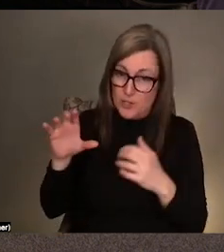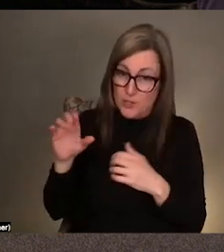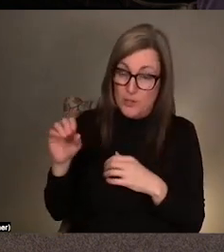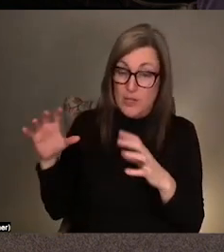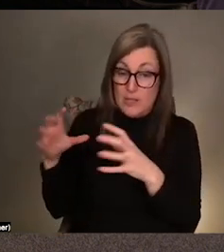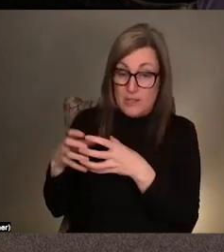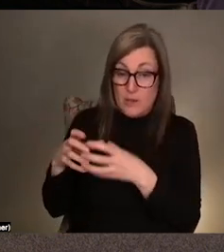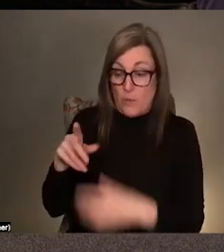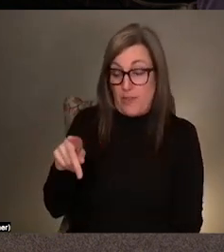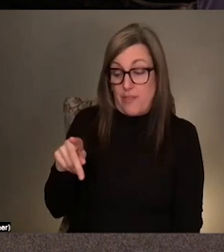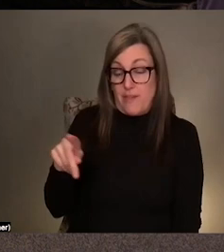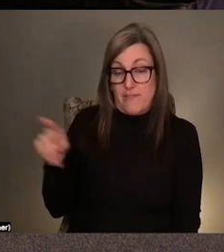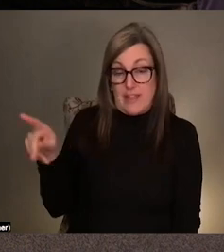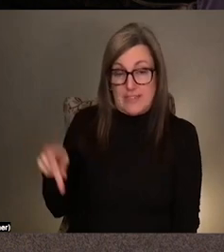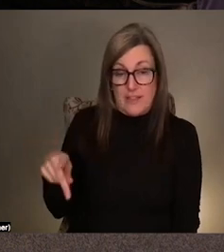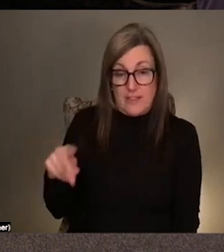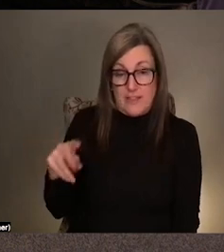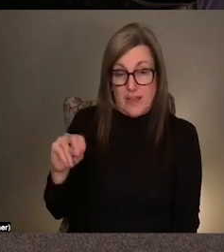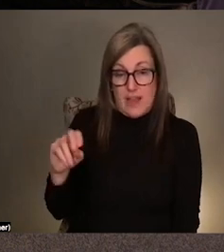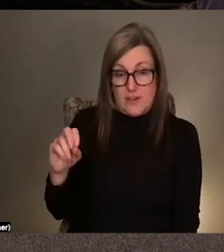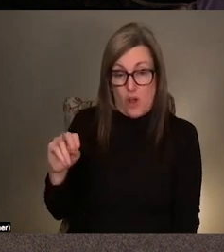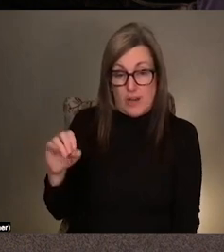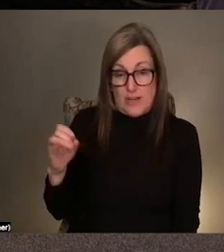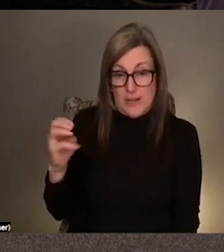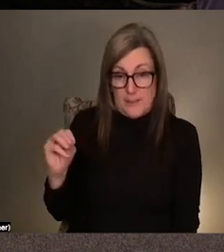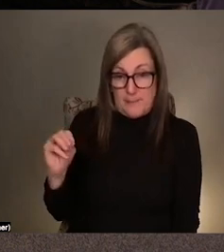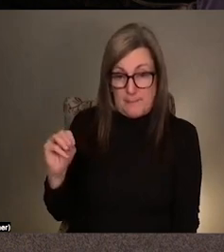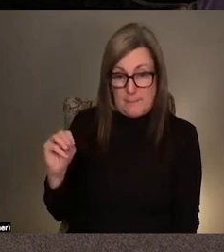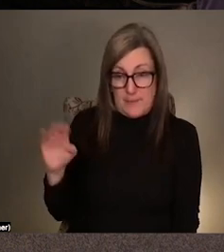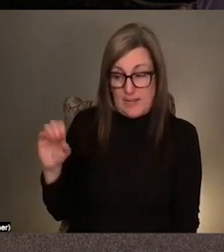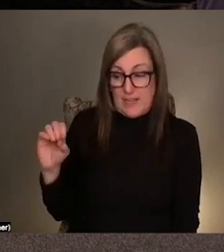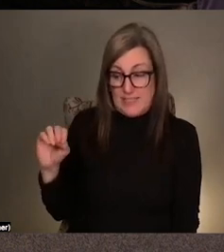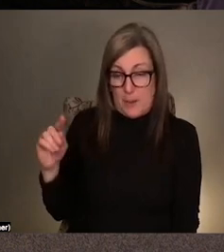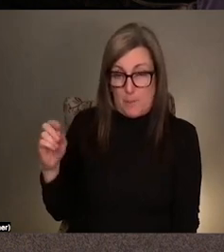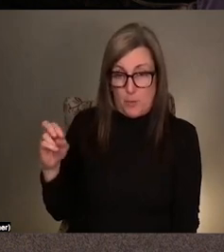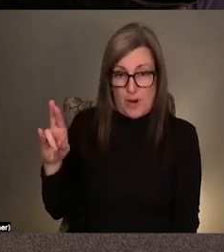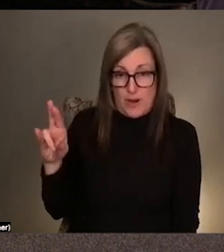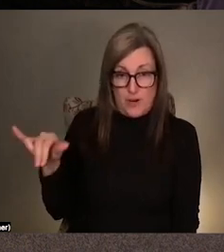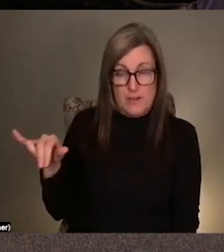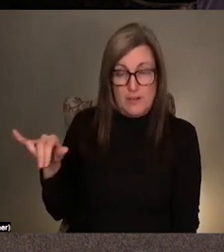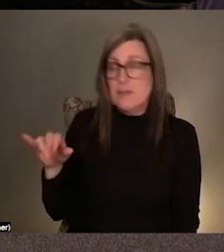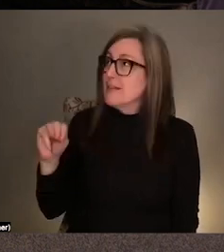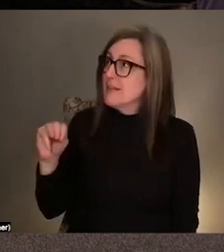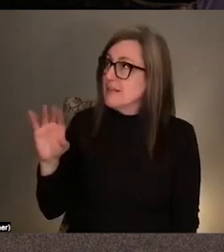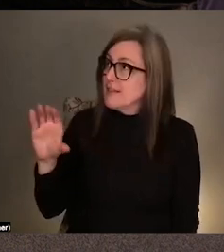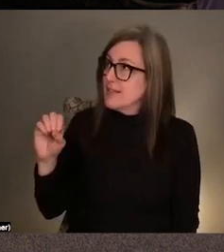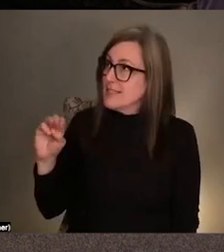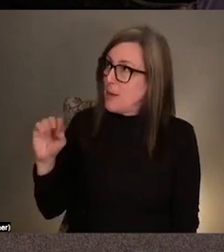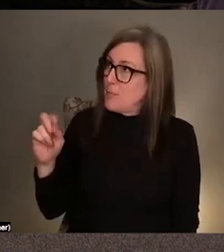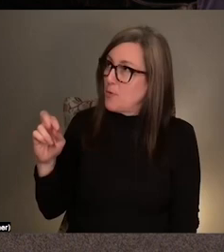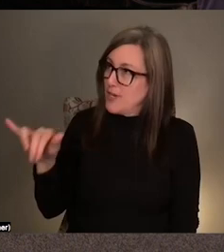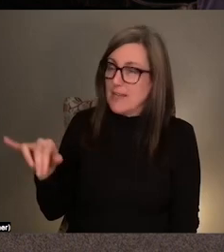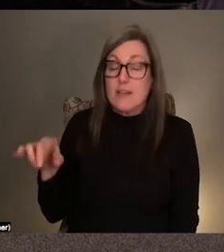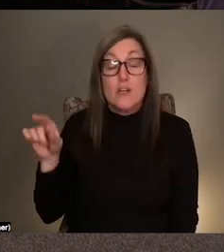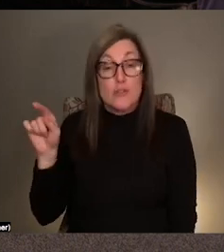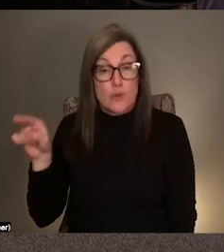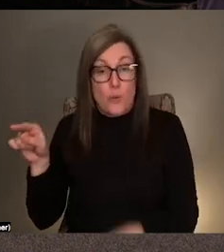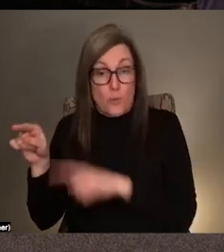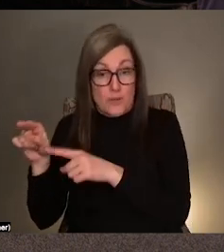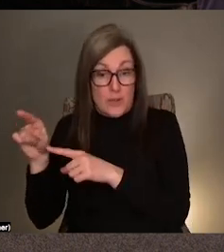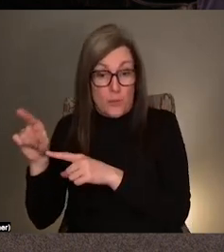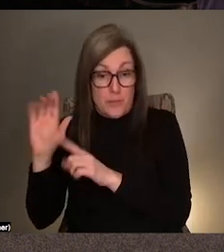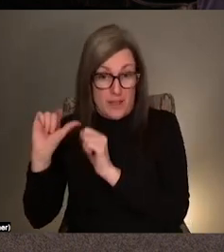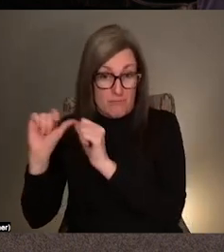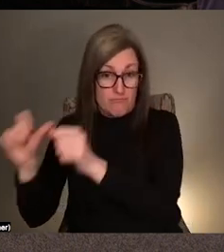Contemporary. And it will be on view through to, I think, 2024. Mm hmm. And so with each presentation,